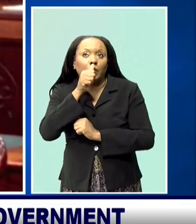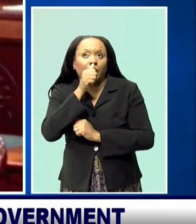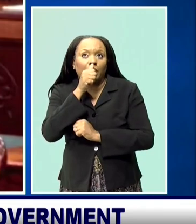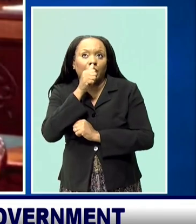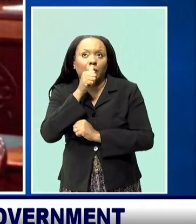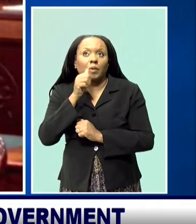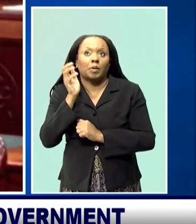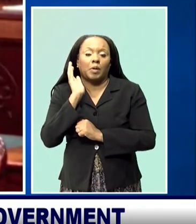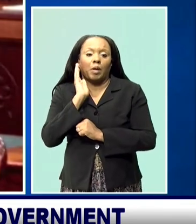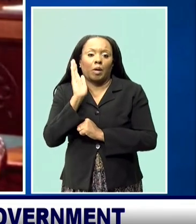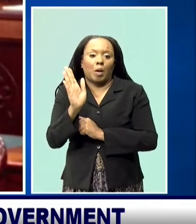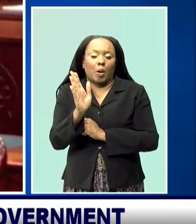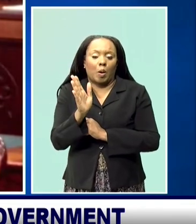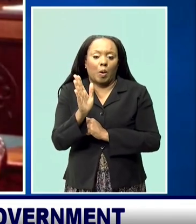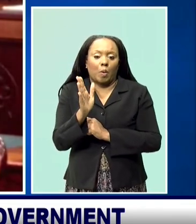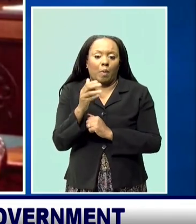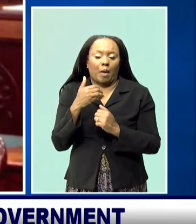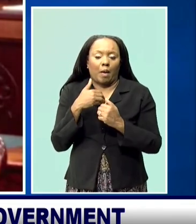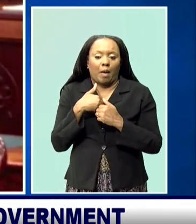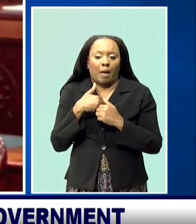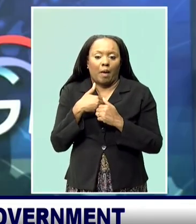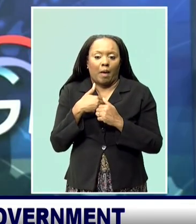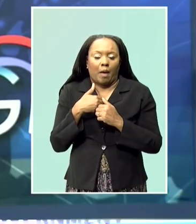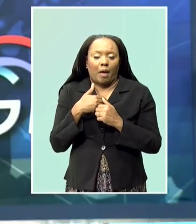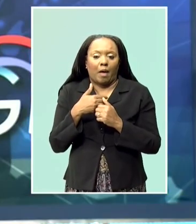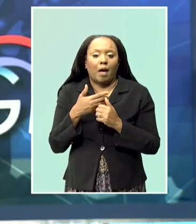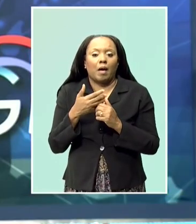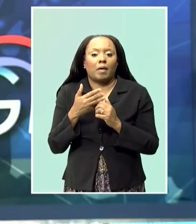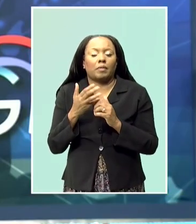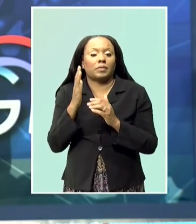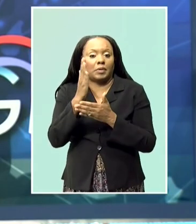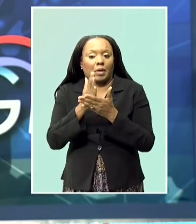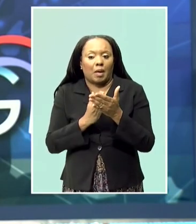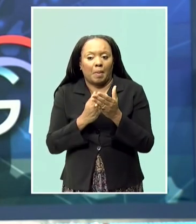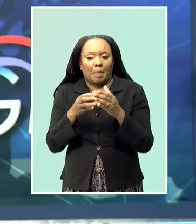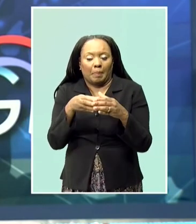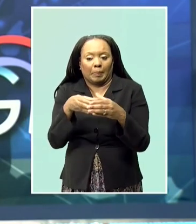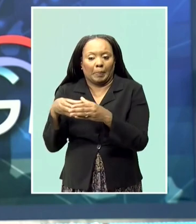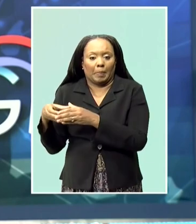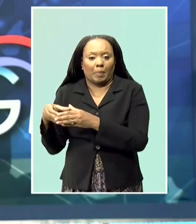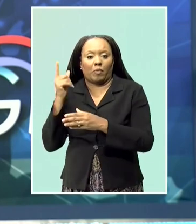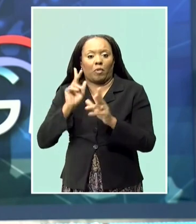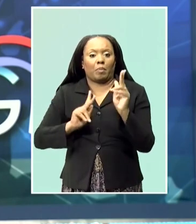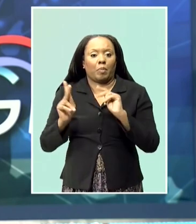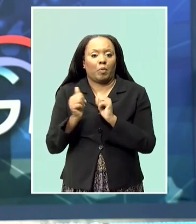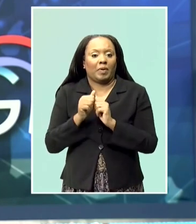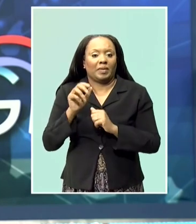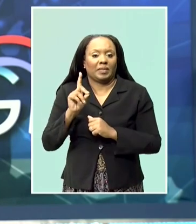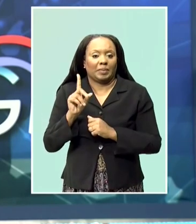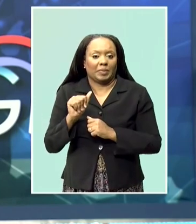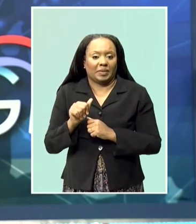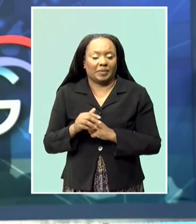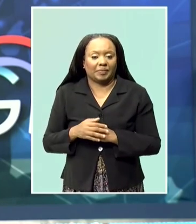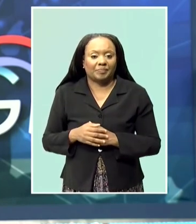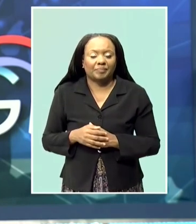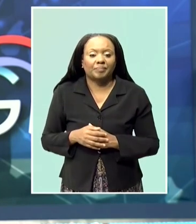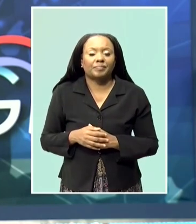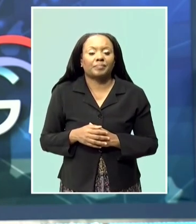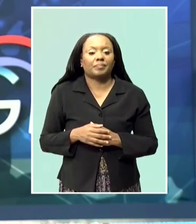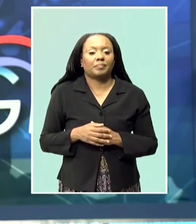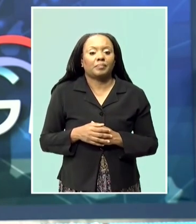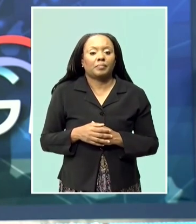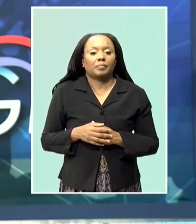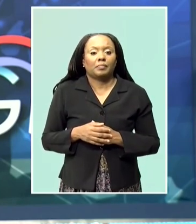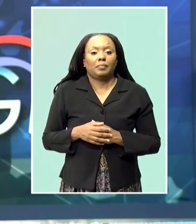for persons with disability. Speaking on the resolution, Deputy Prime Minister Santia Bradshaw said